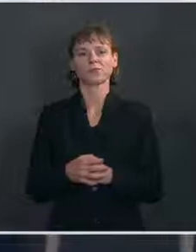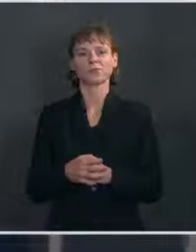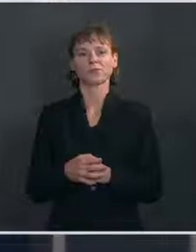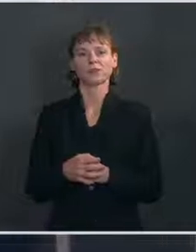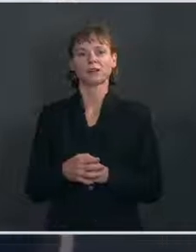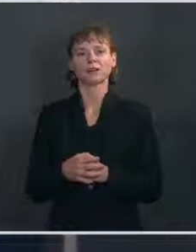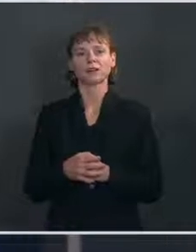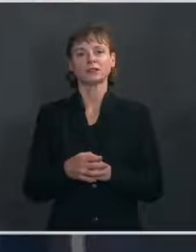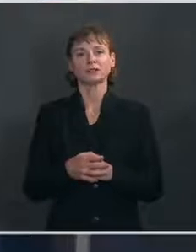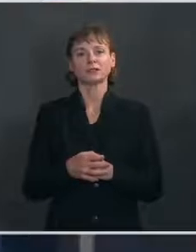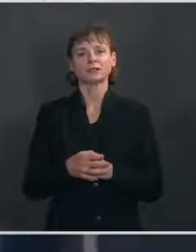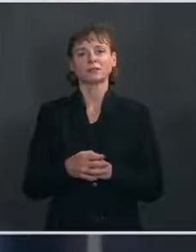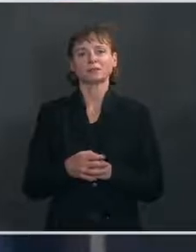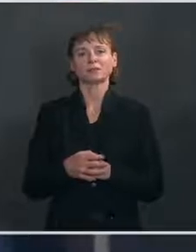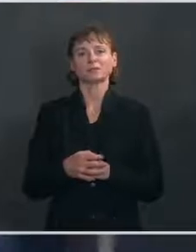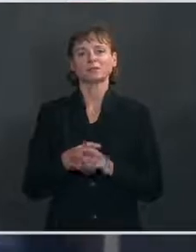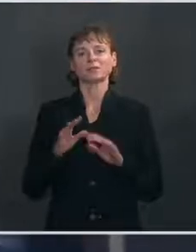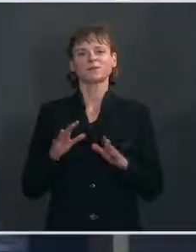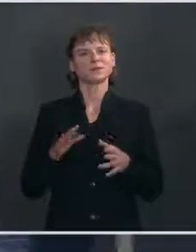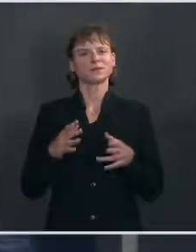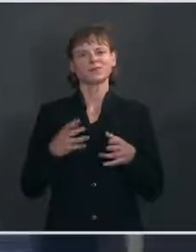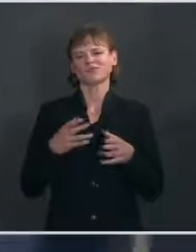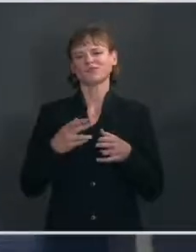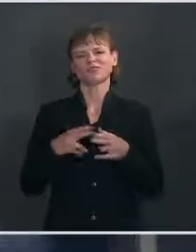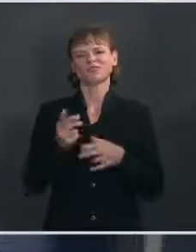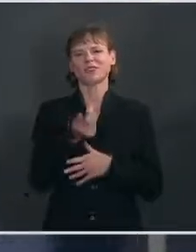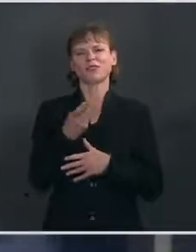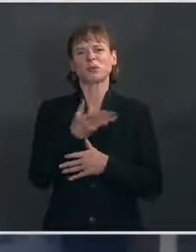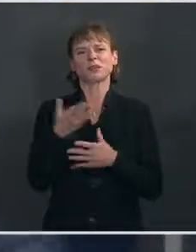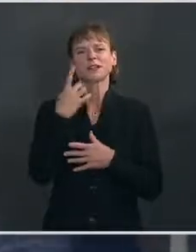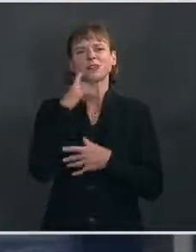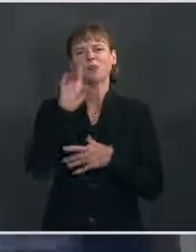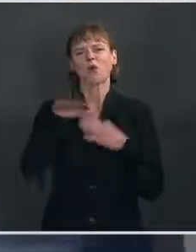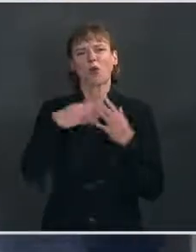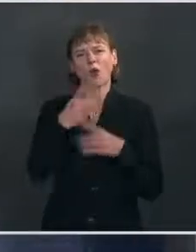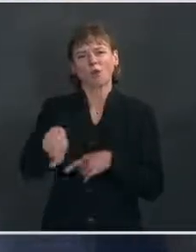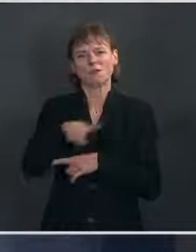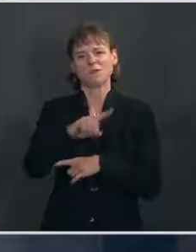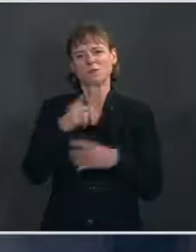Ms. I just have a couple of things for all of you at the top.